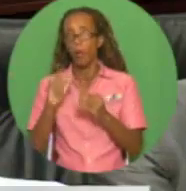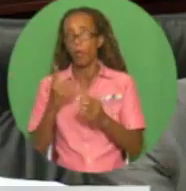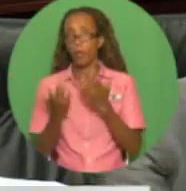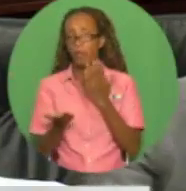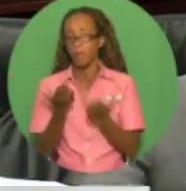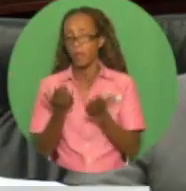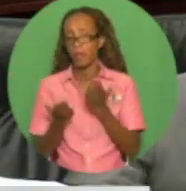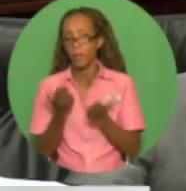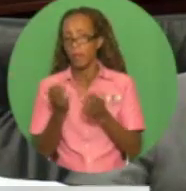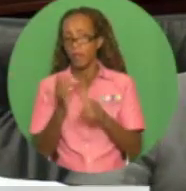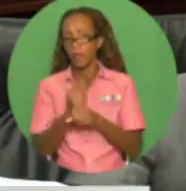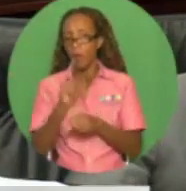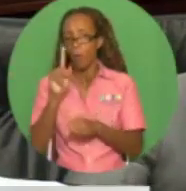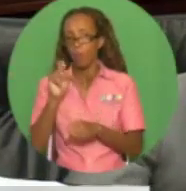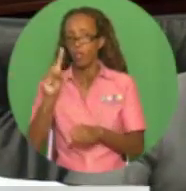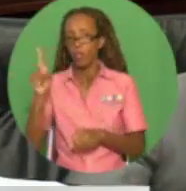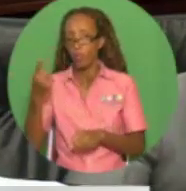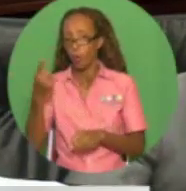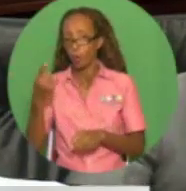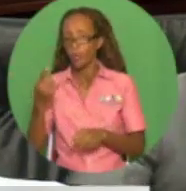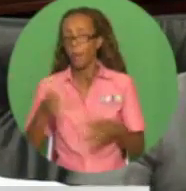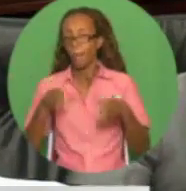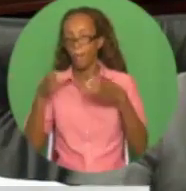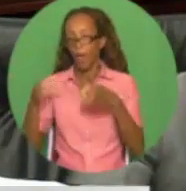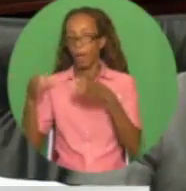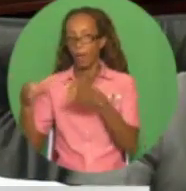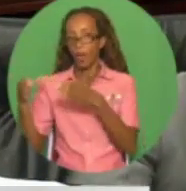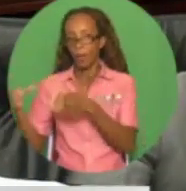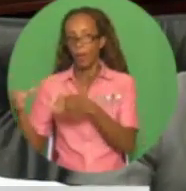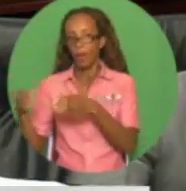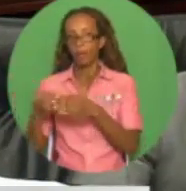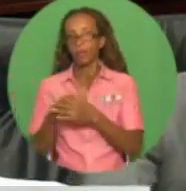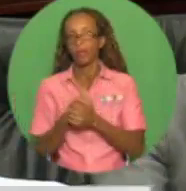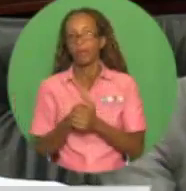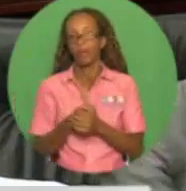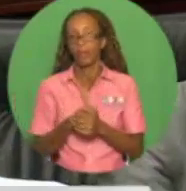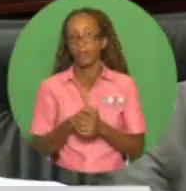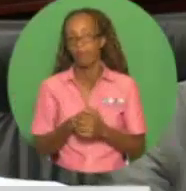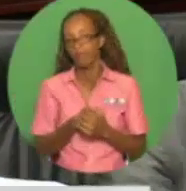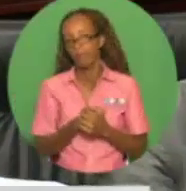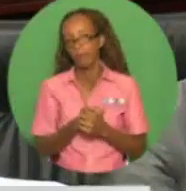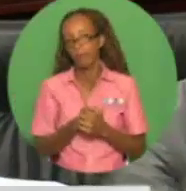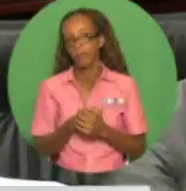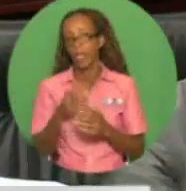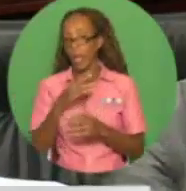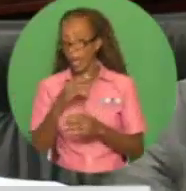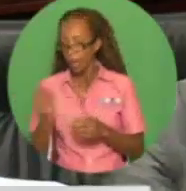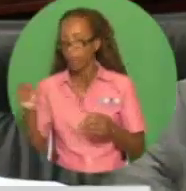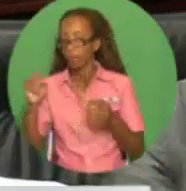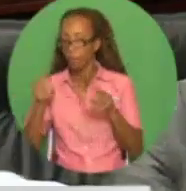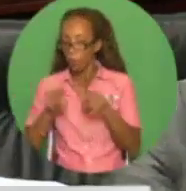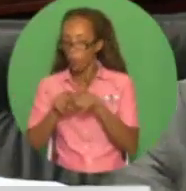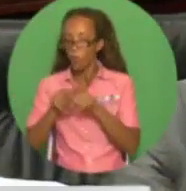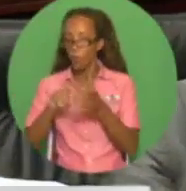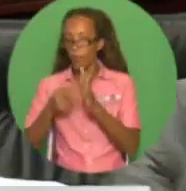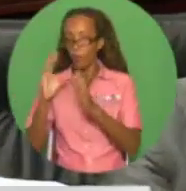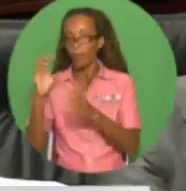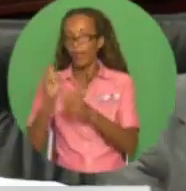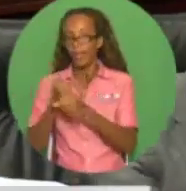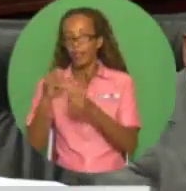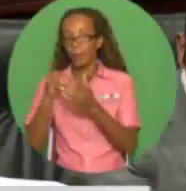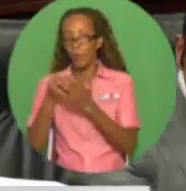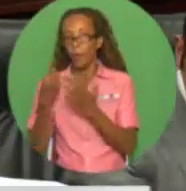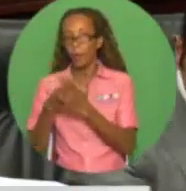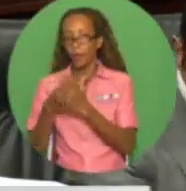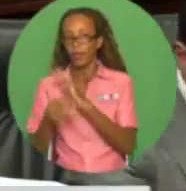100,000 barrels per day, and generate increasing levels of foreign exchange and enhance revenues